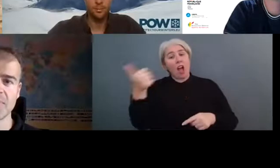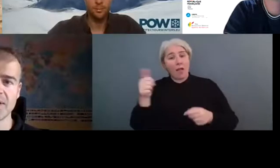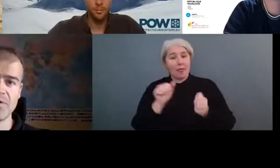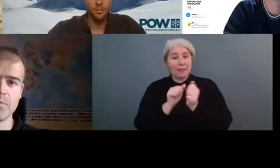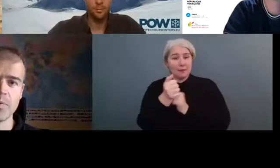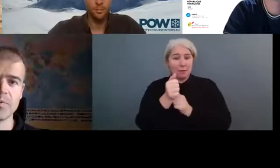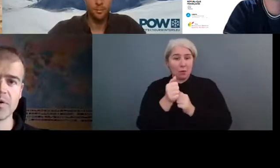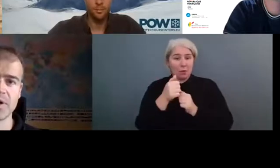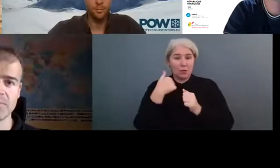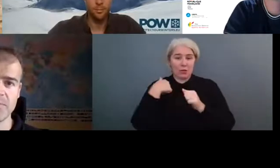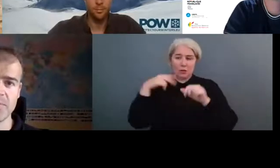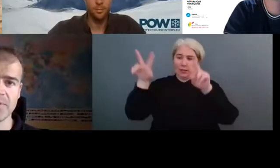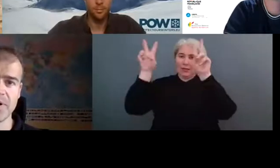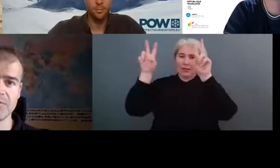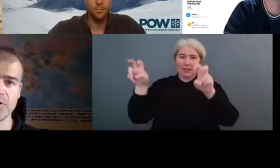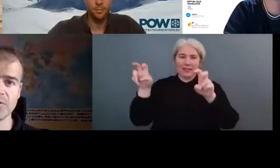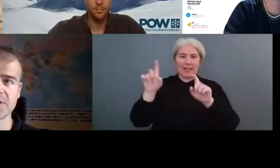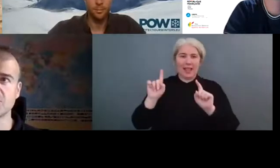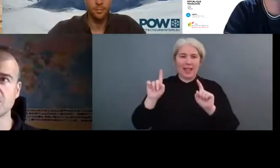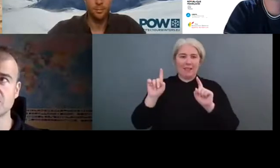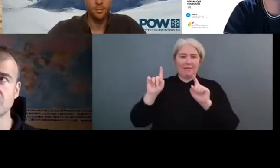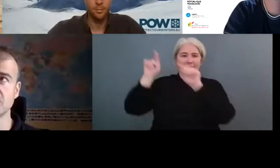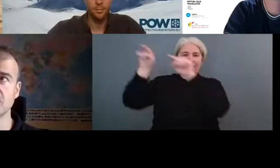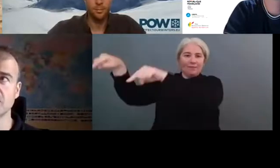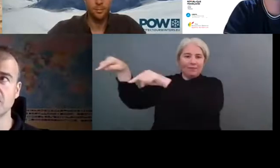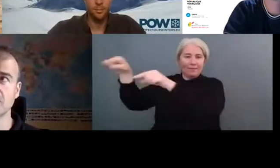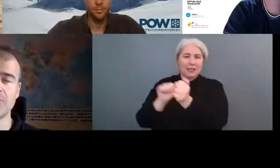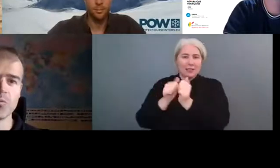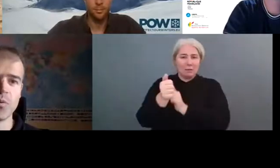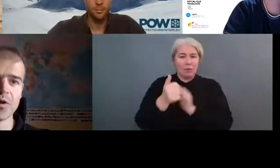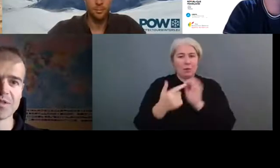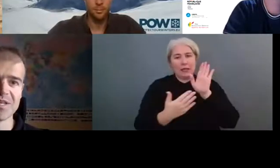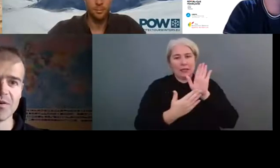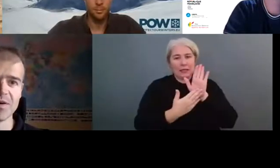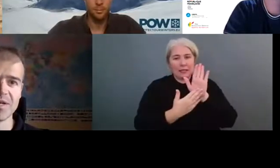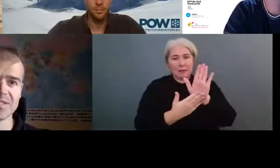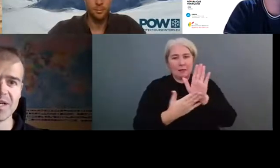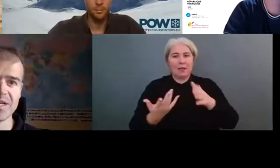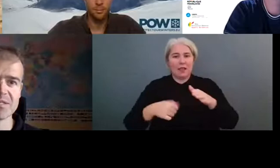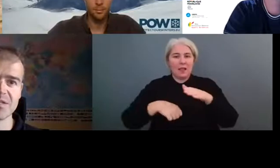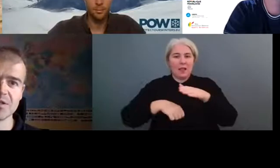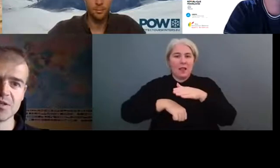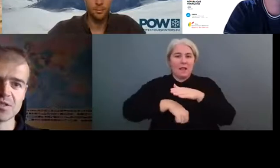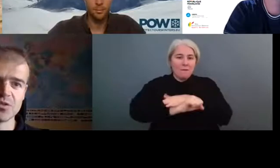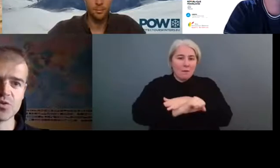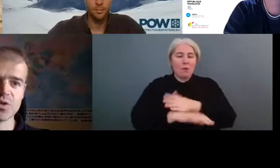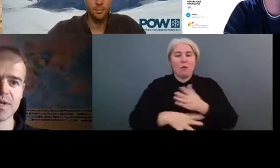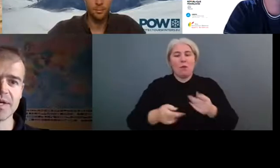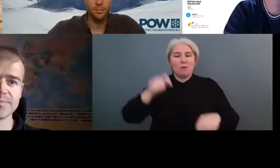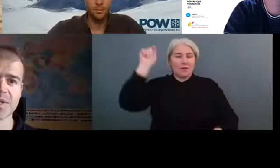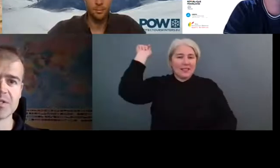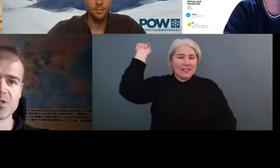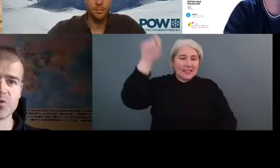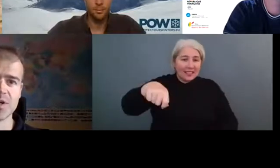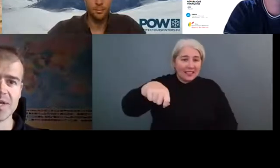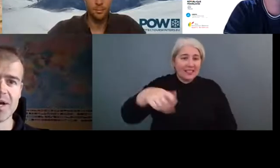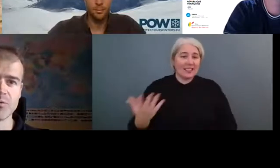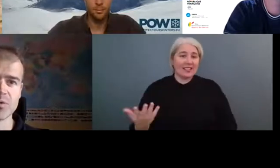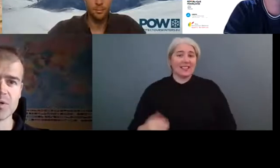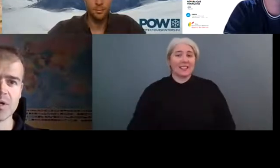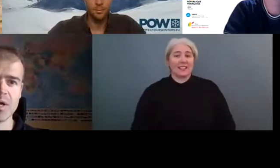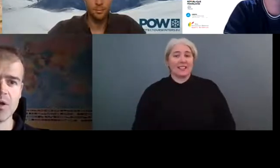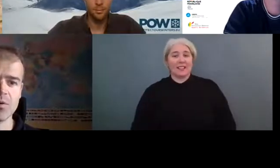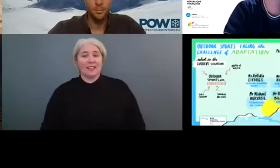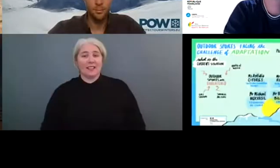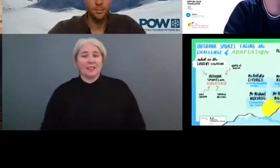but are very popular and many people are involved, such as football and tennis. It's usually it's usually